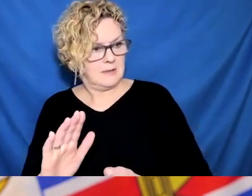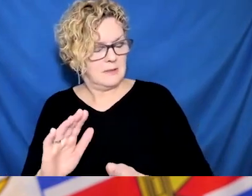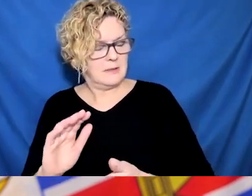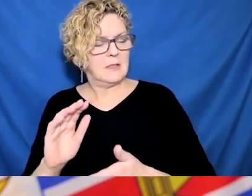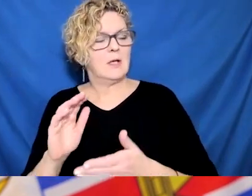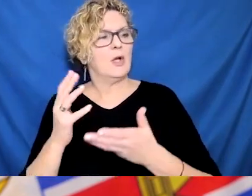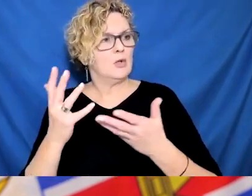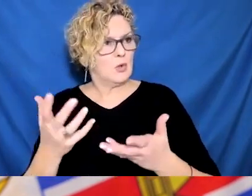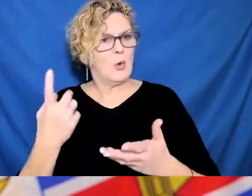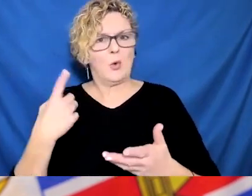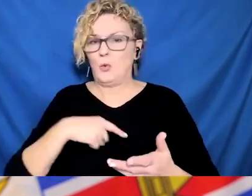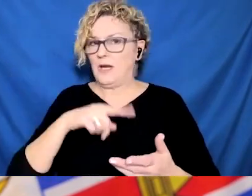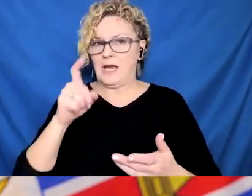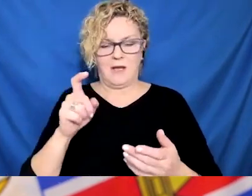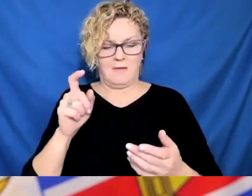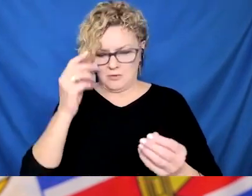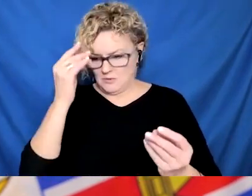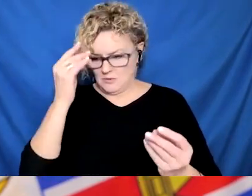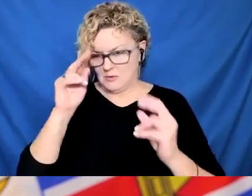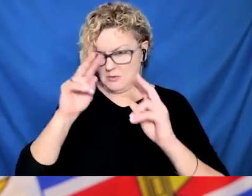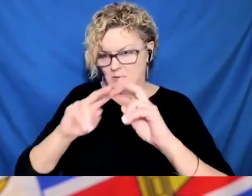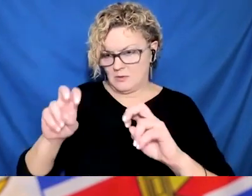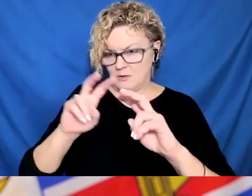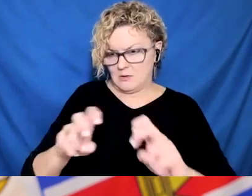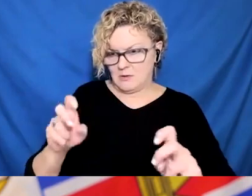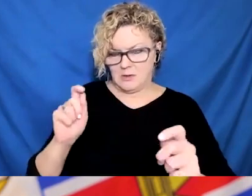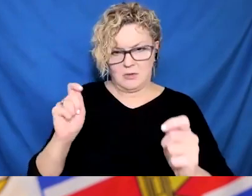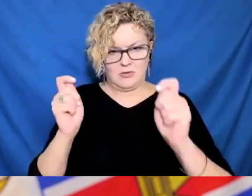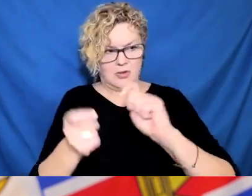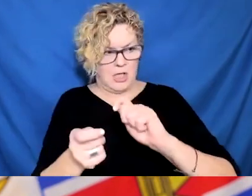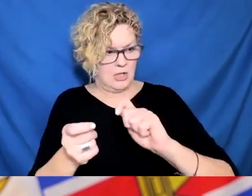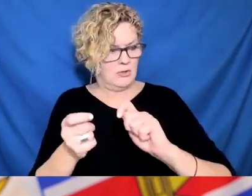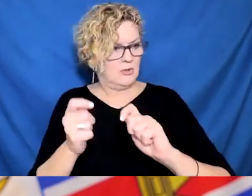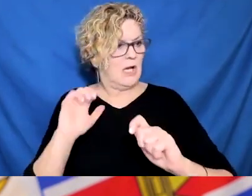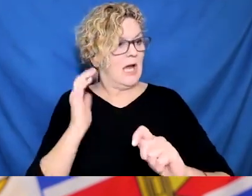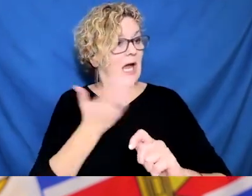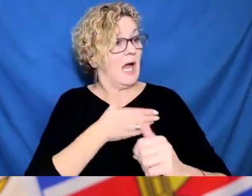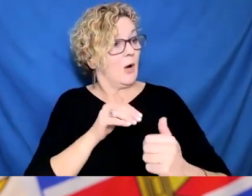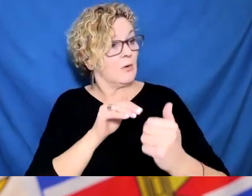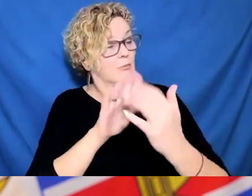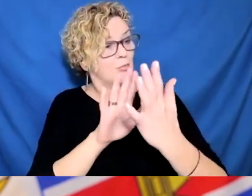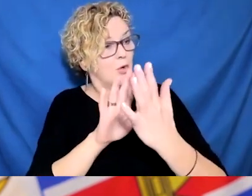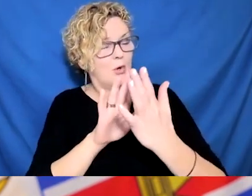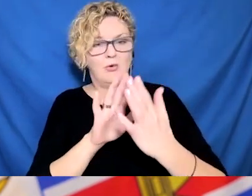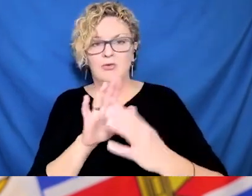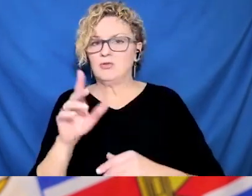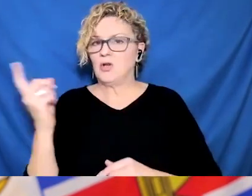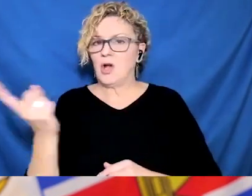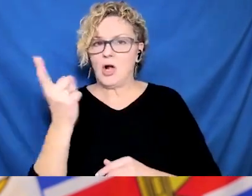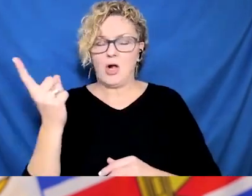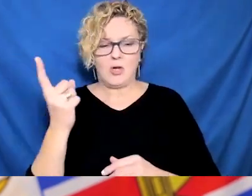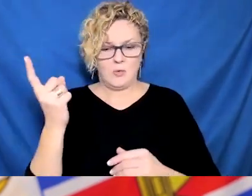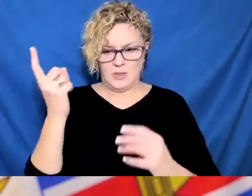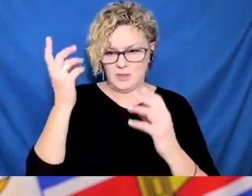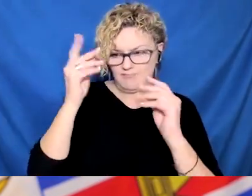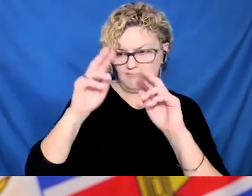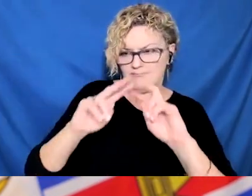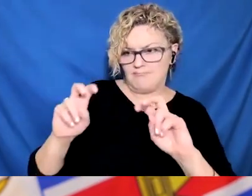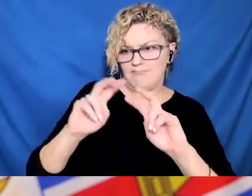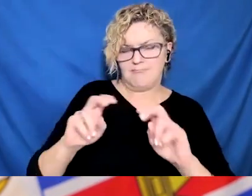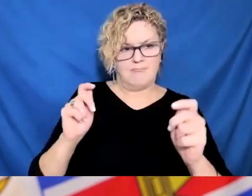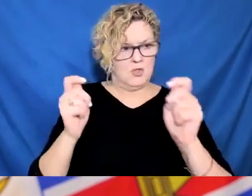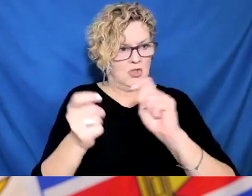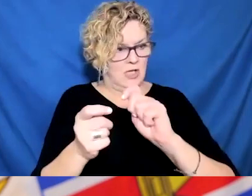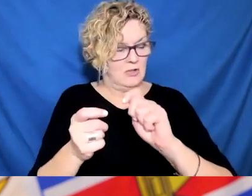illness in health care workers. You know, it's a reality. And so we're talking about how do we manage with the reality that